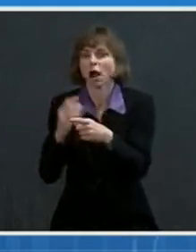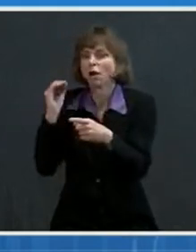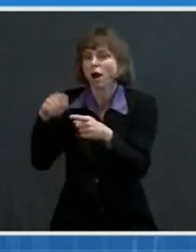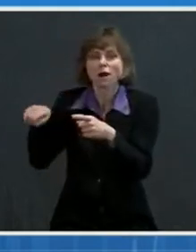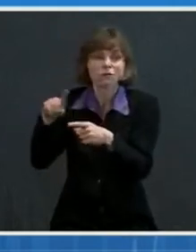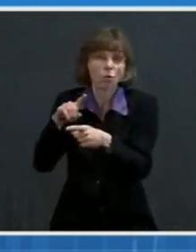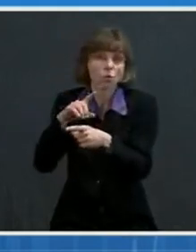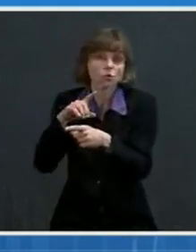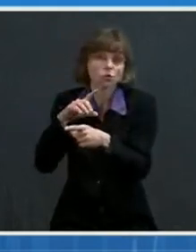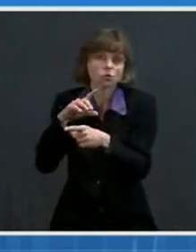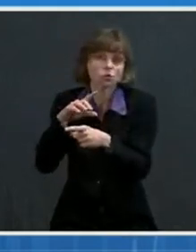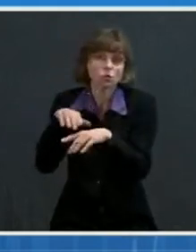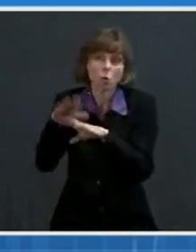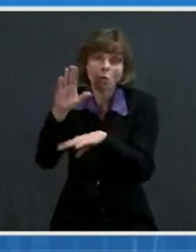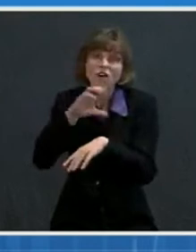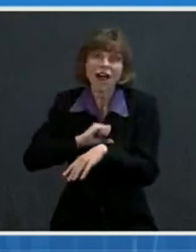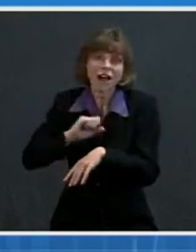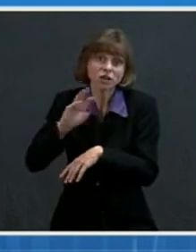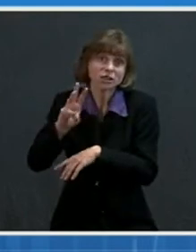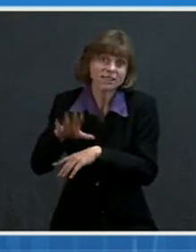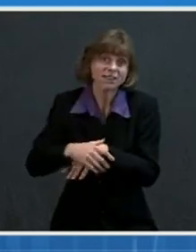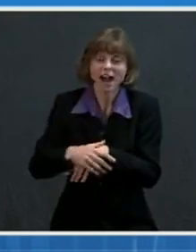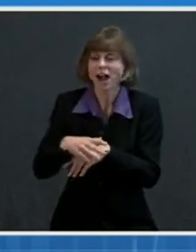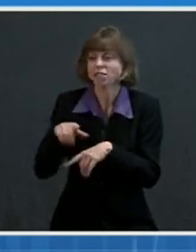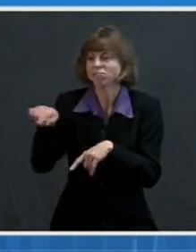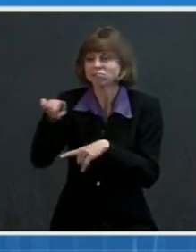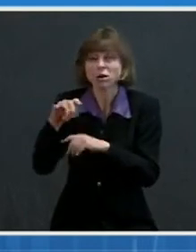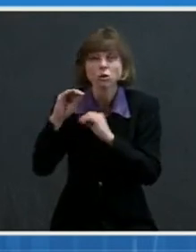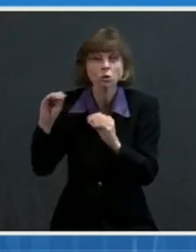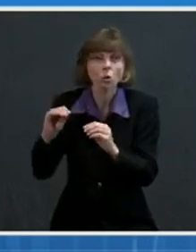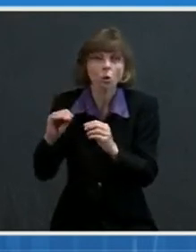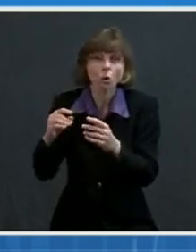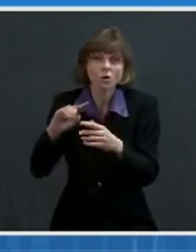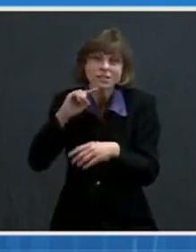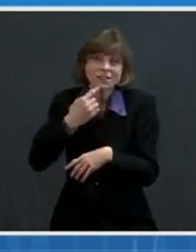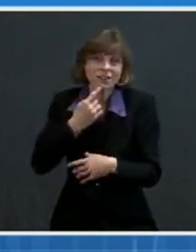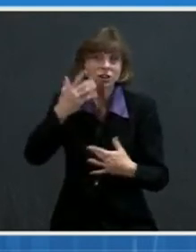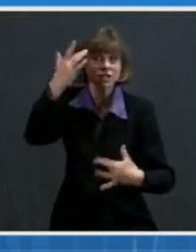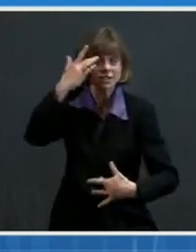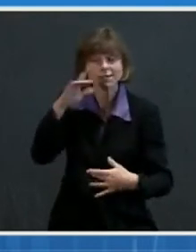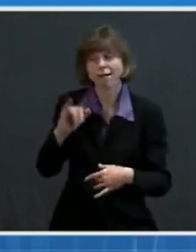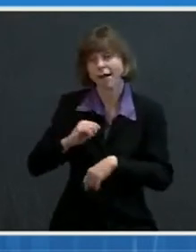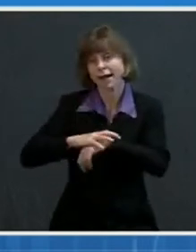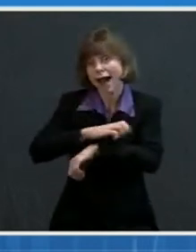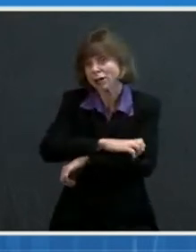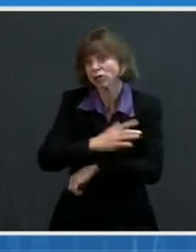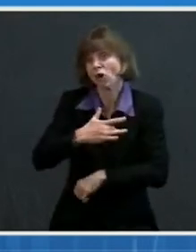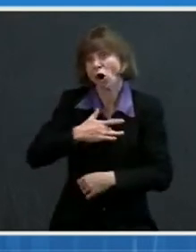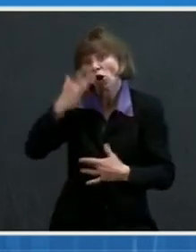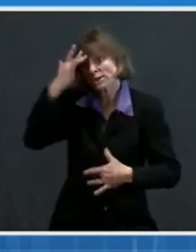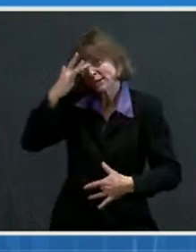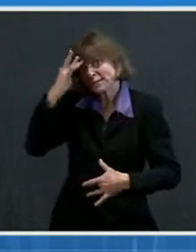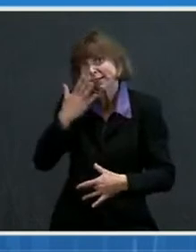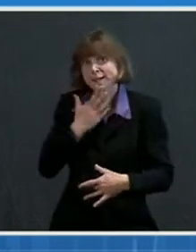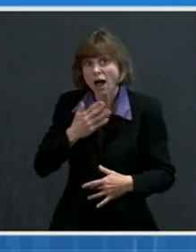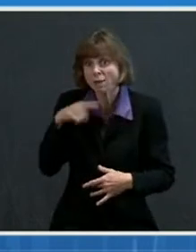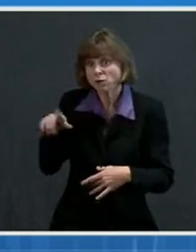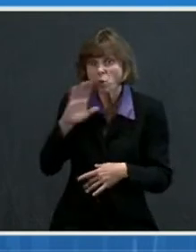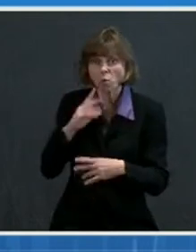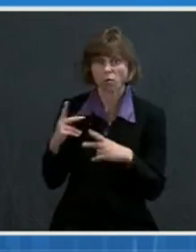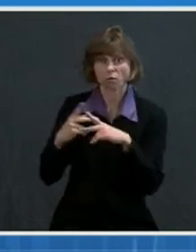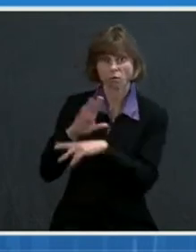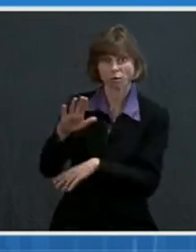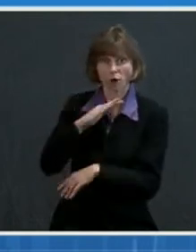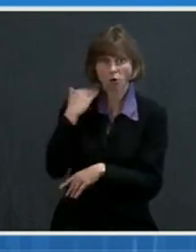age 65 or have an underlying condition such as cancer, heart disease, or diabetes that could increase their risk of